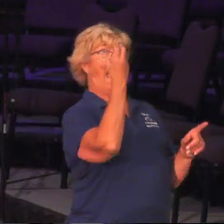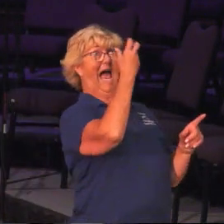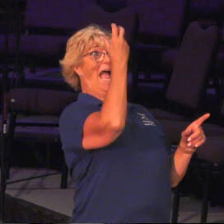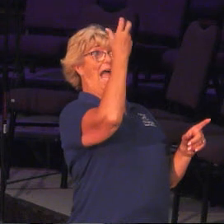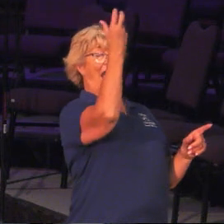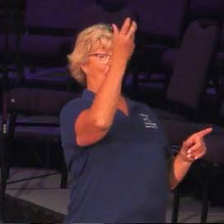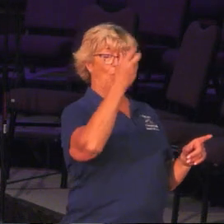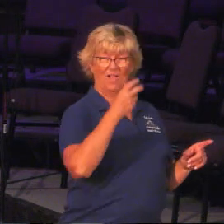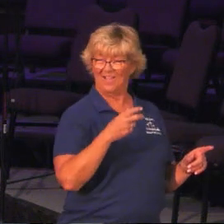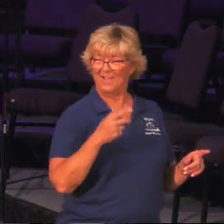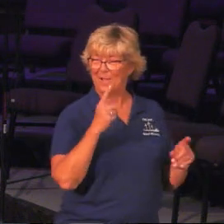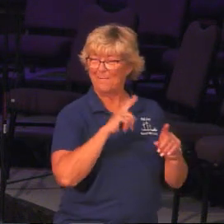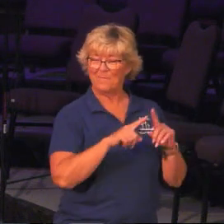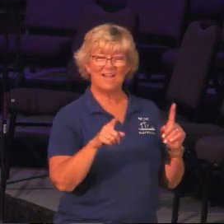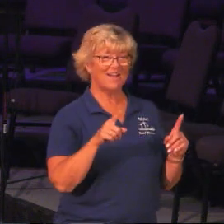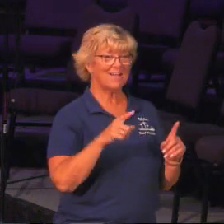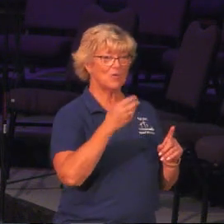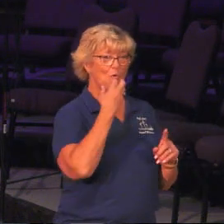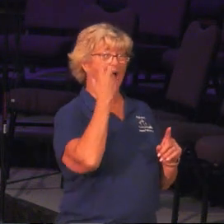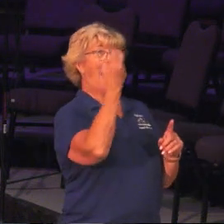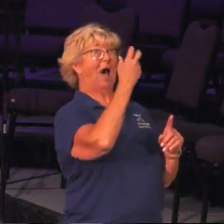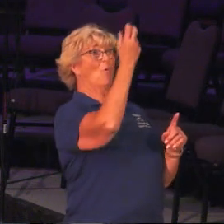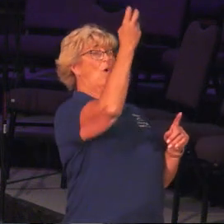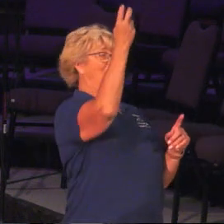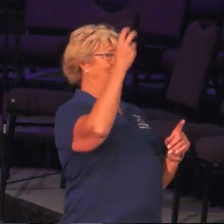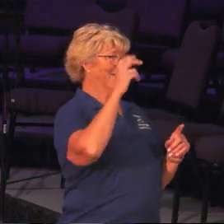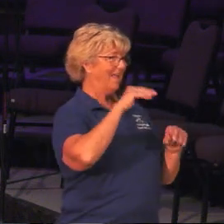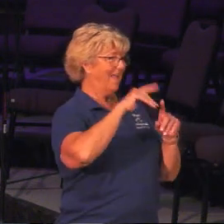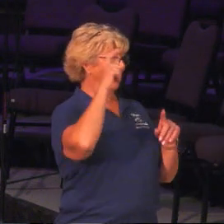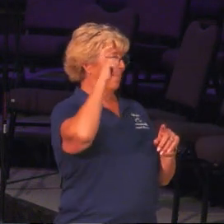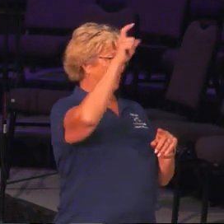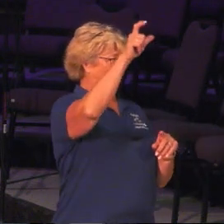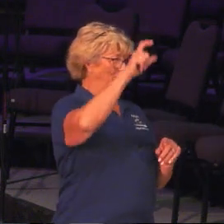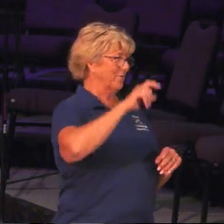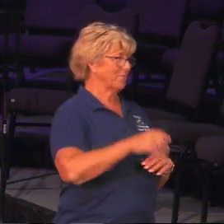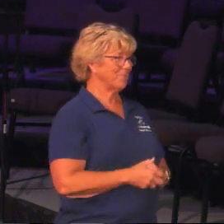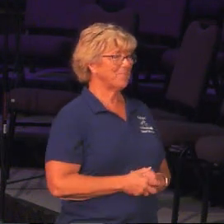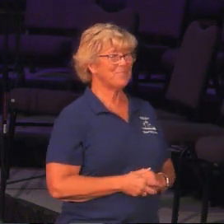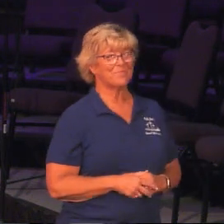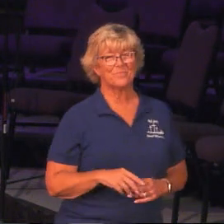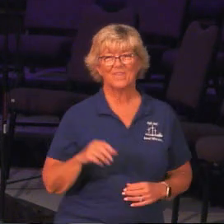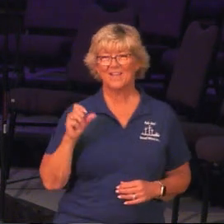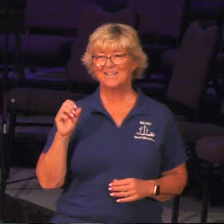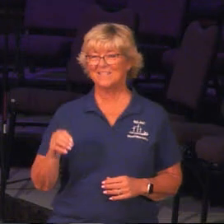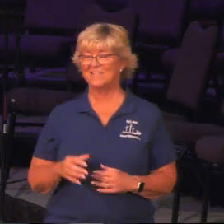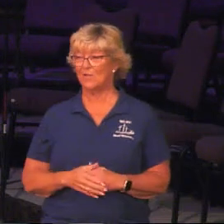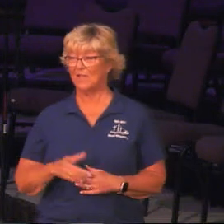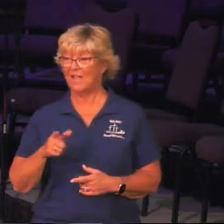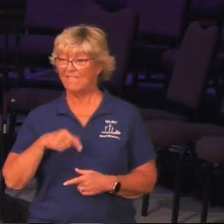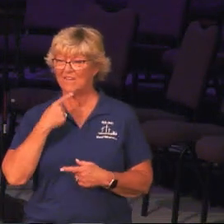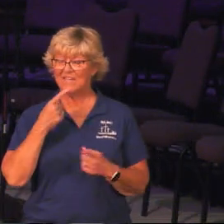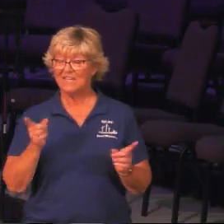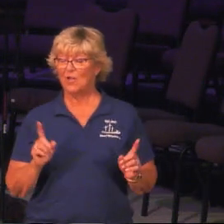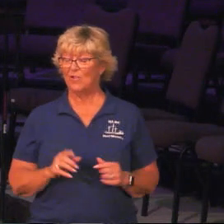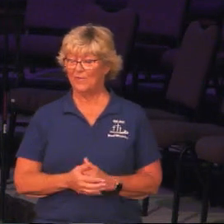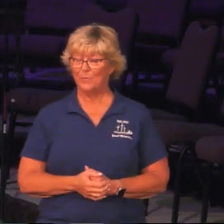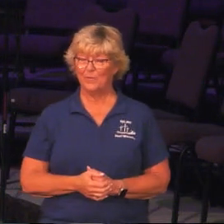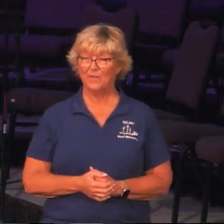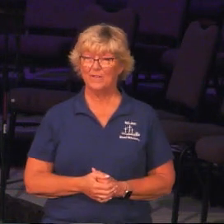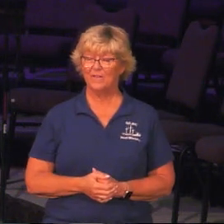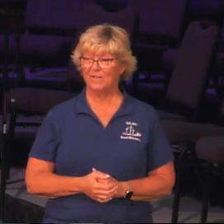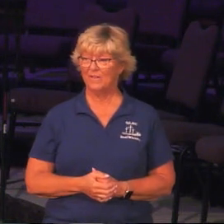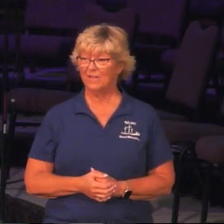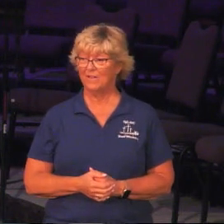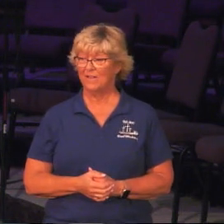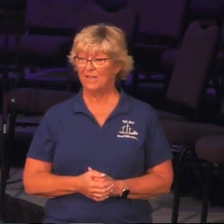microphone is right in my face, but you would howl like you were howling at the moon, and I got to tell you, it